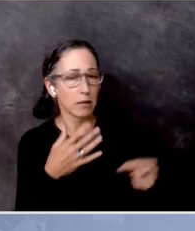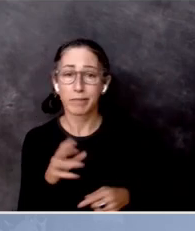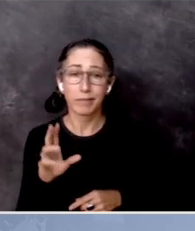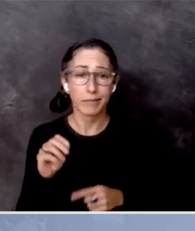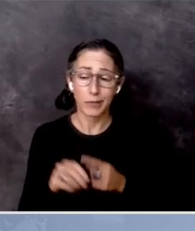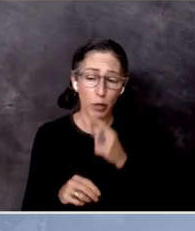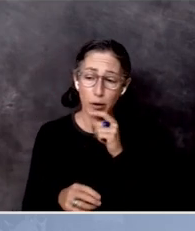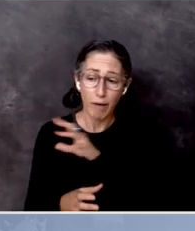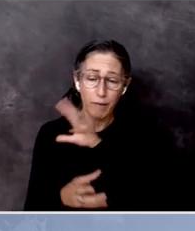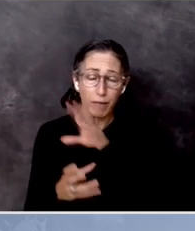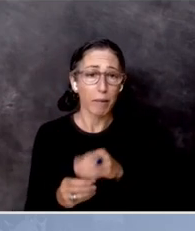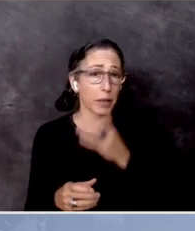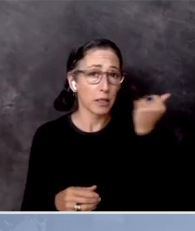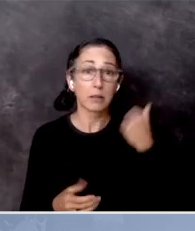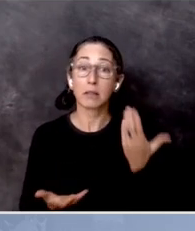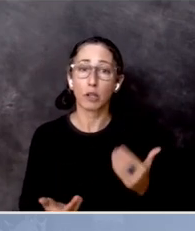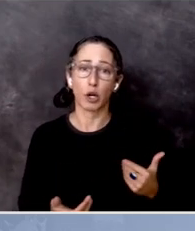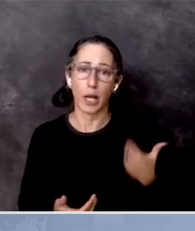distracted.